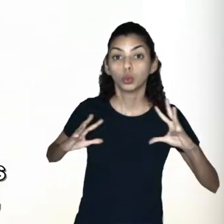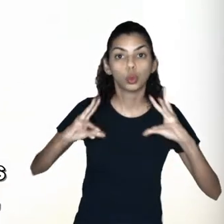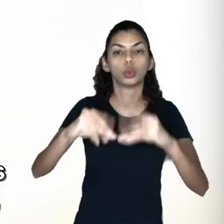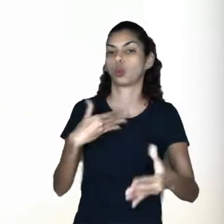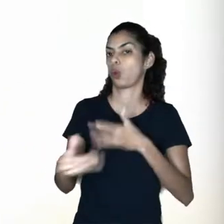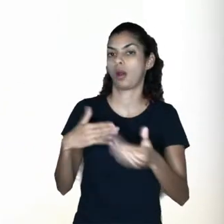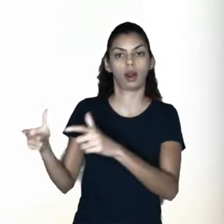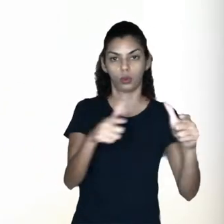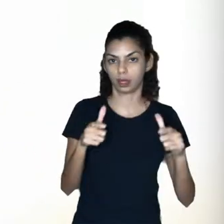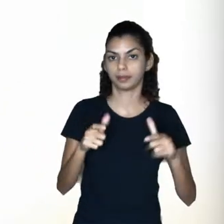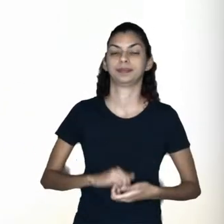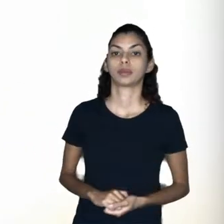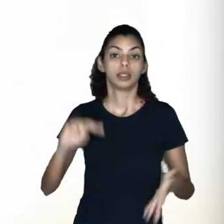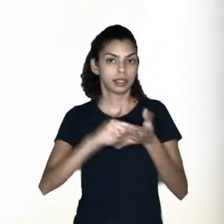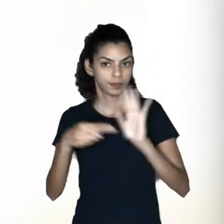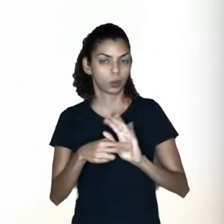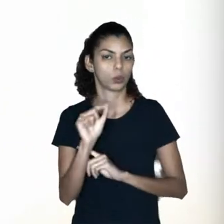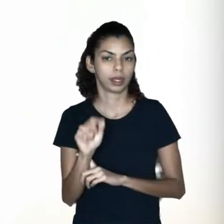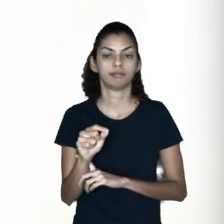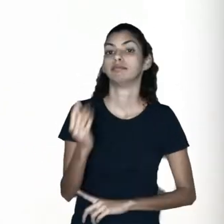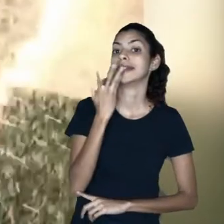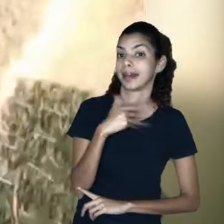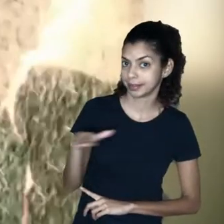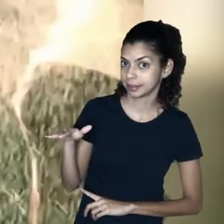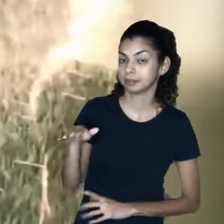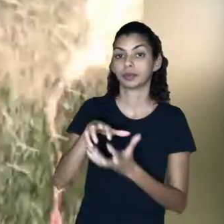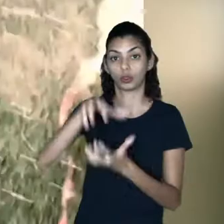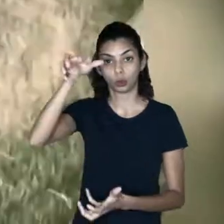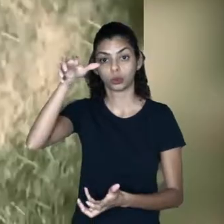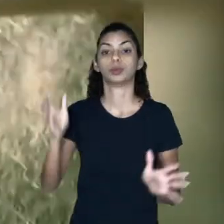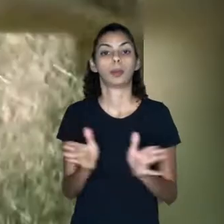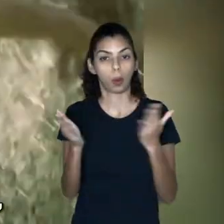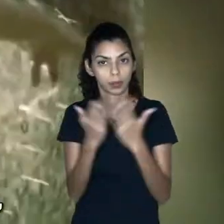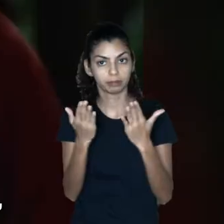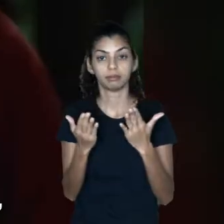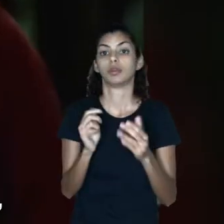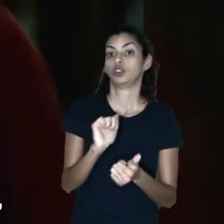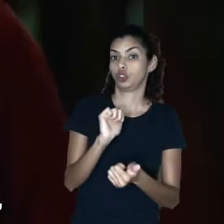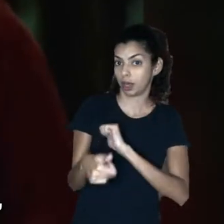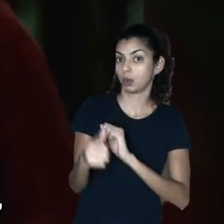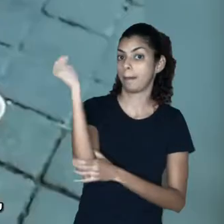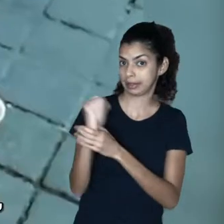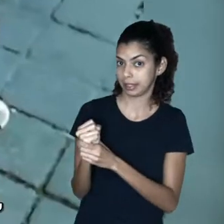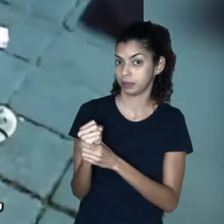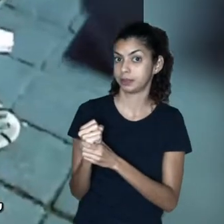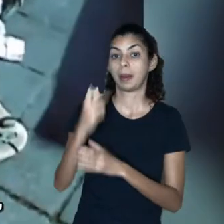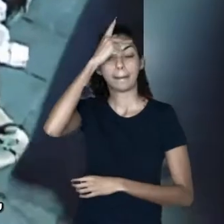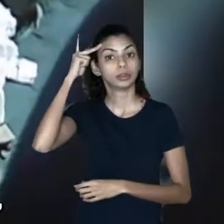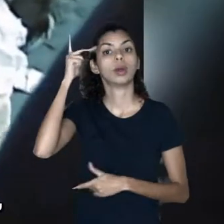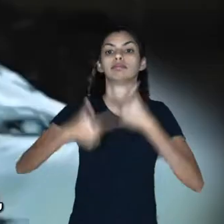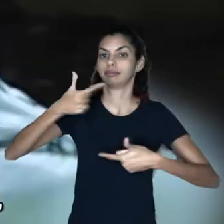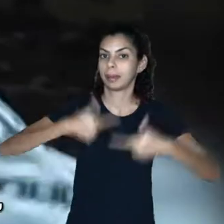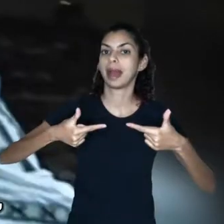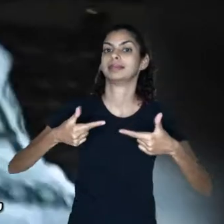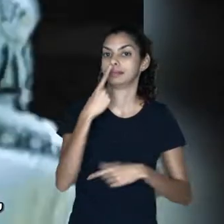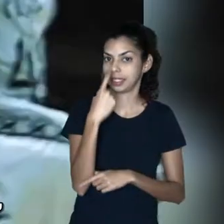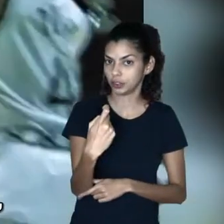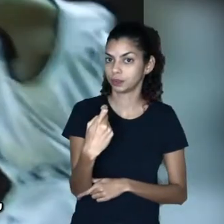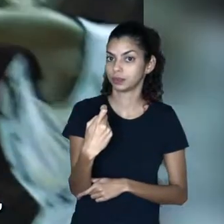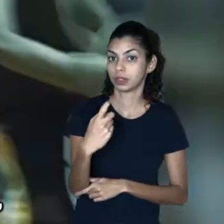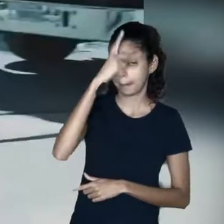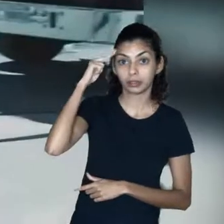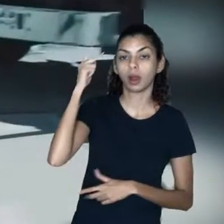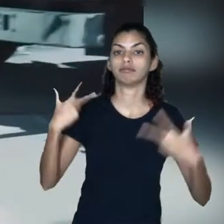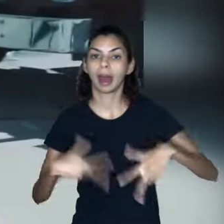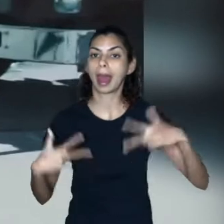everyone, everywhere. That means kids, old people, poor people, basketball